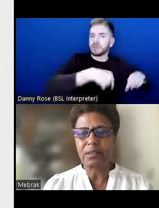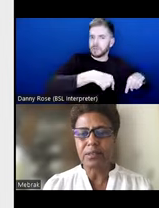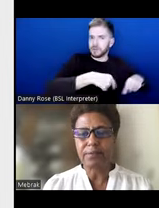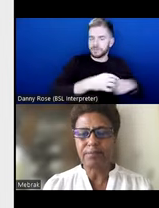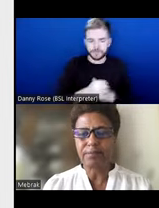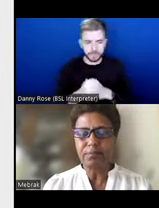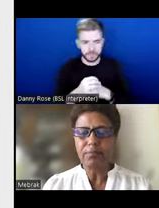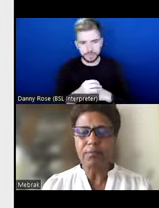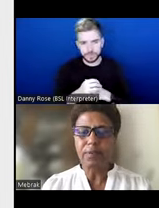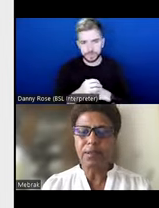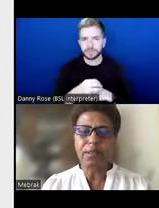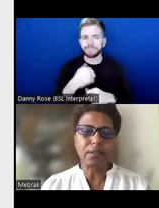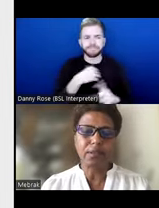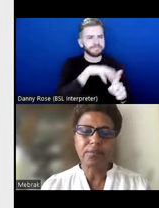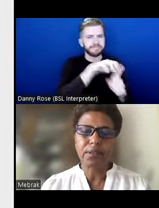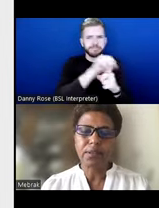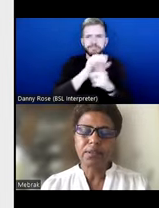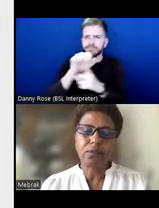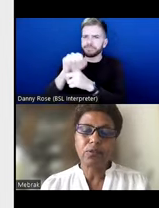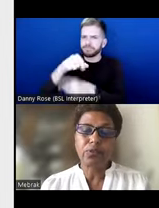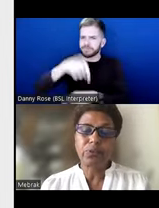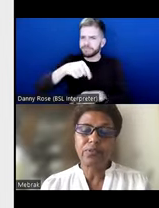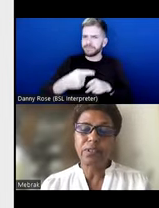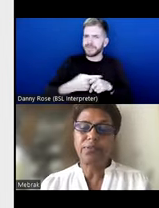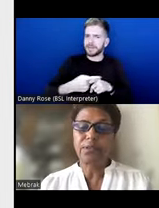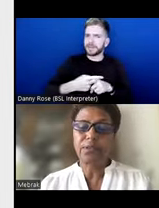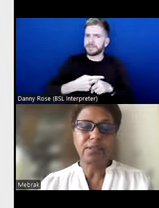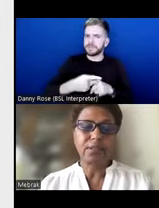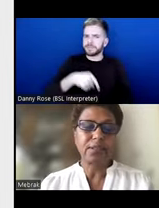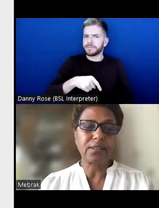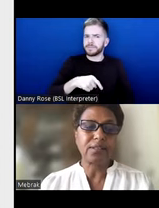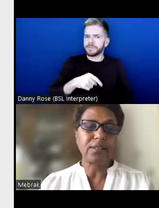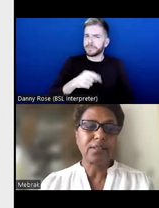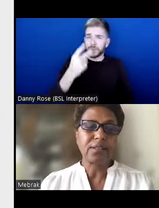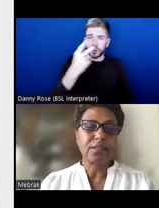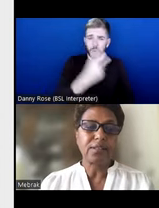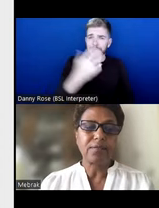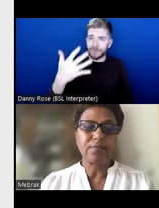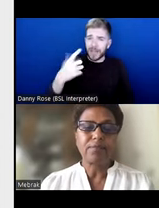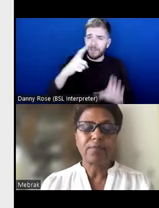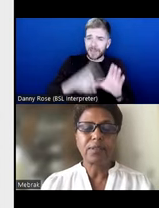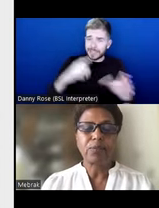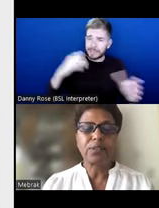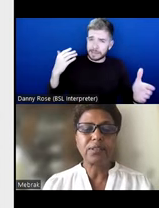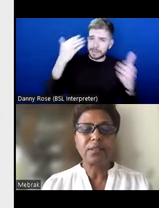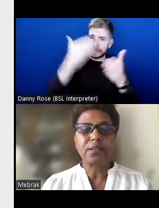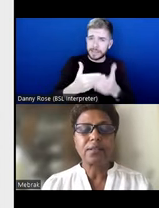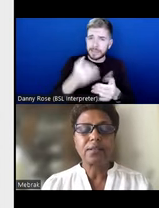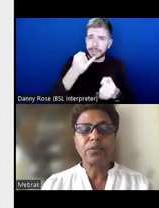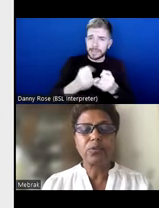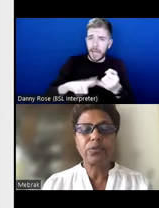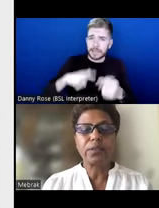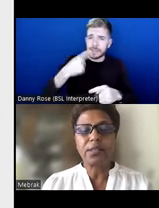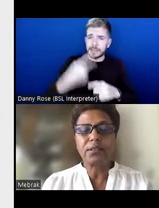is that over 25 years in Sussex, we see that